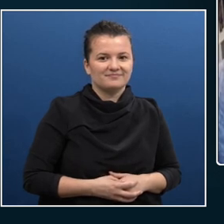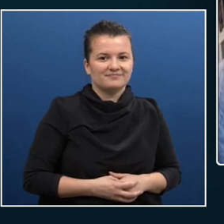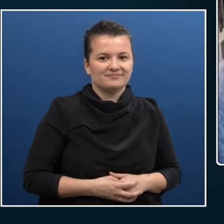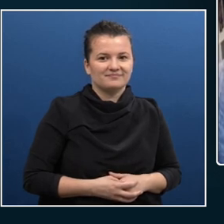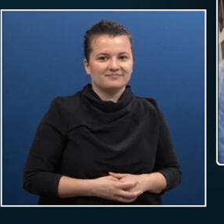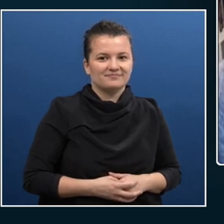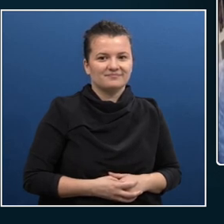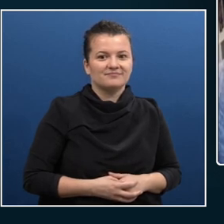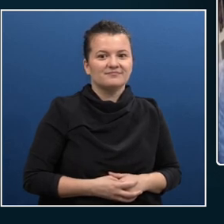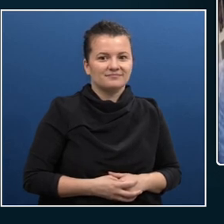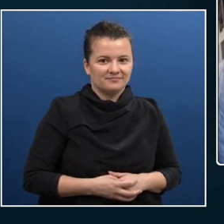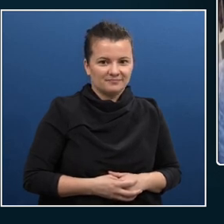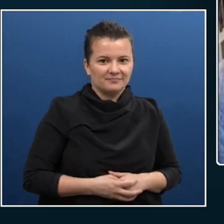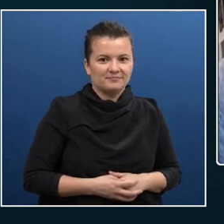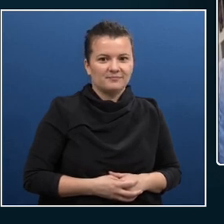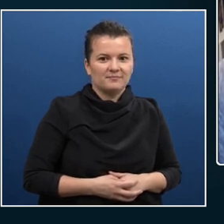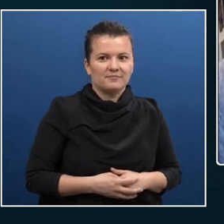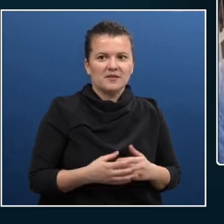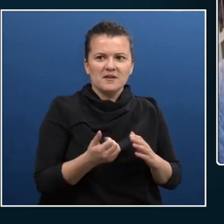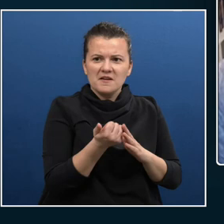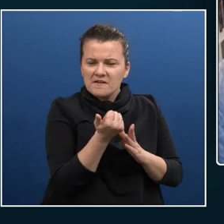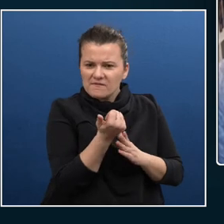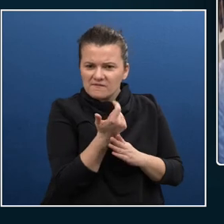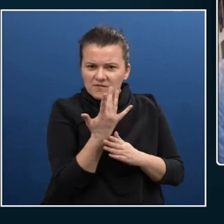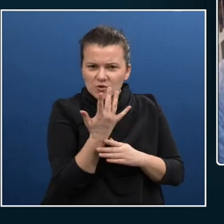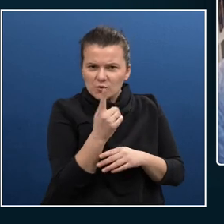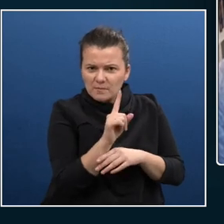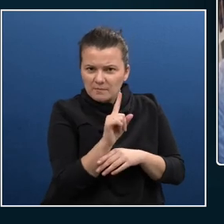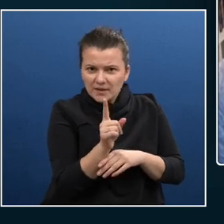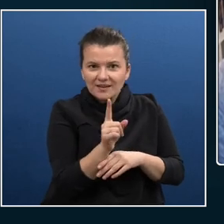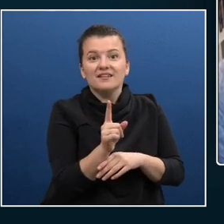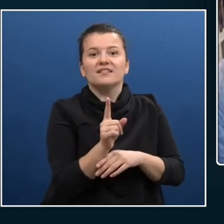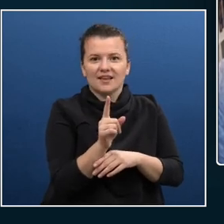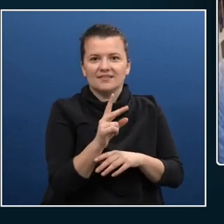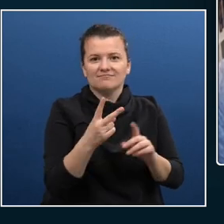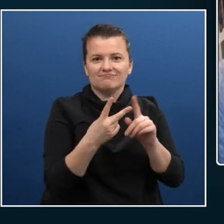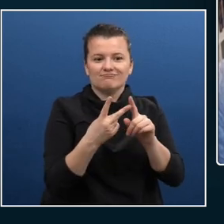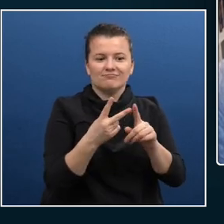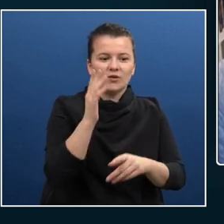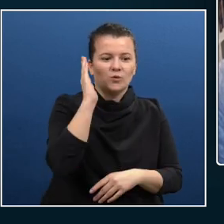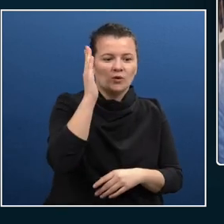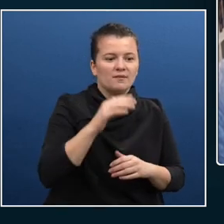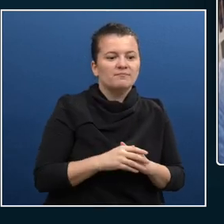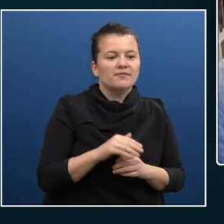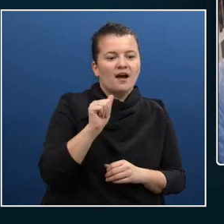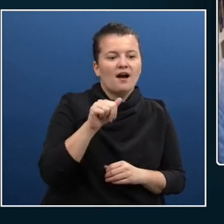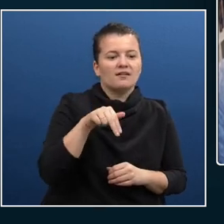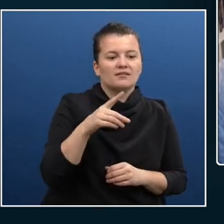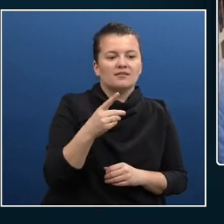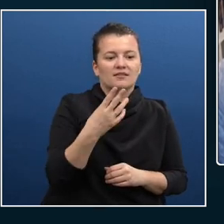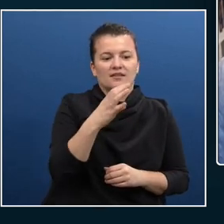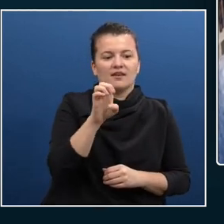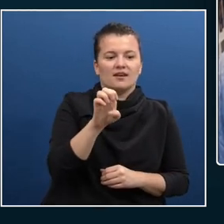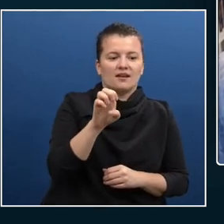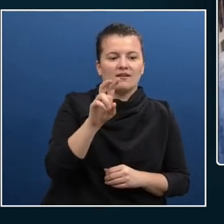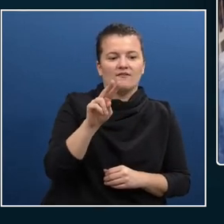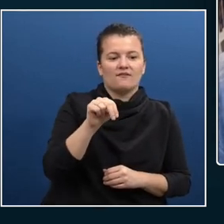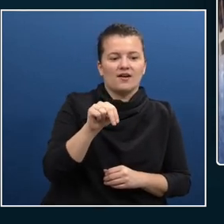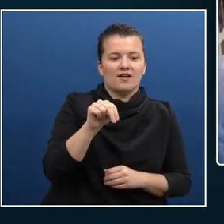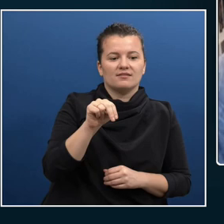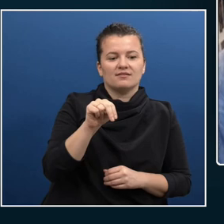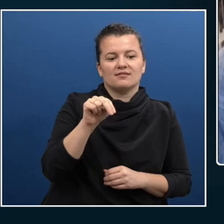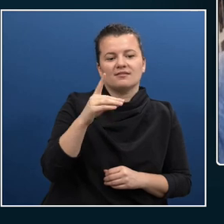So, I think we have a couple of minutes, right? Until the next session, from André, we will talk about blogging